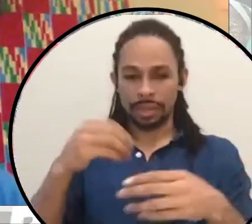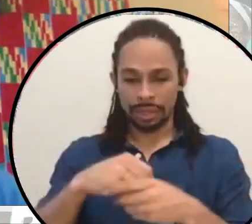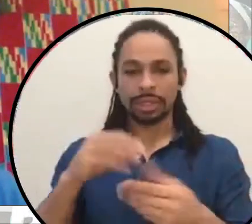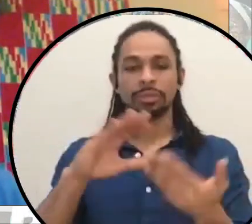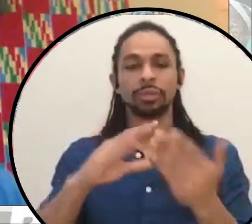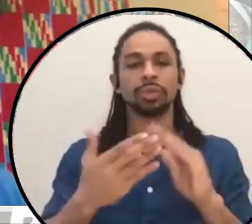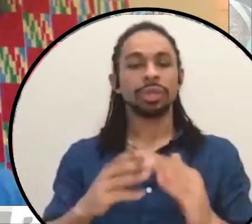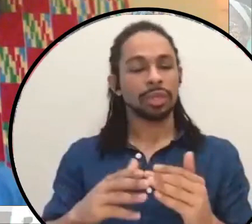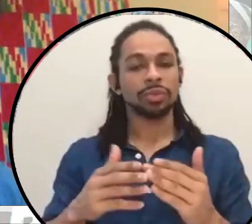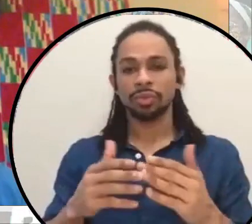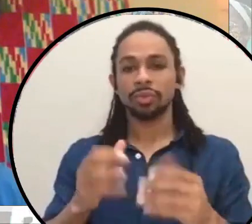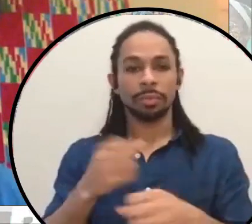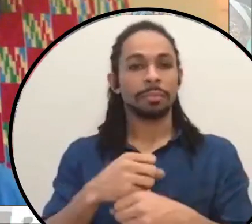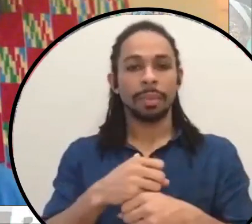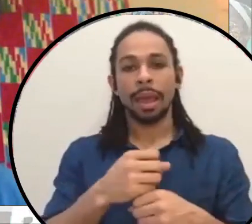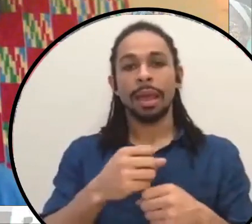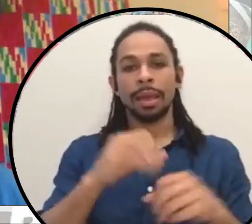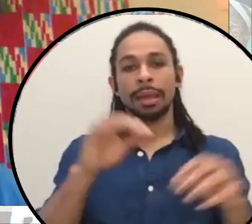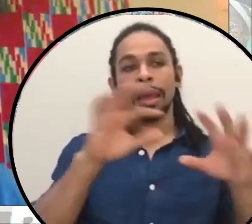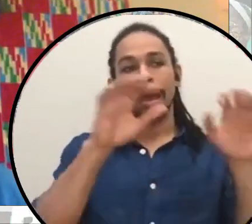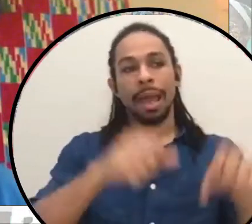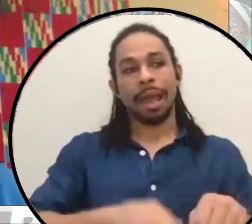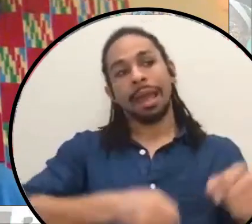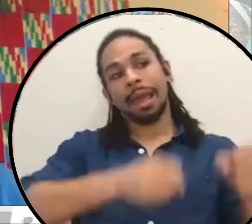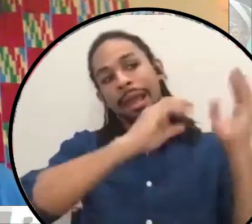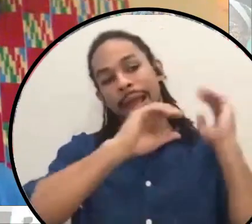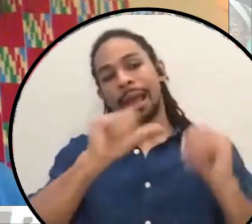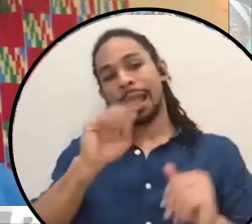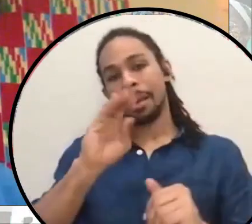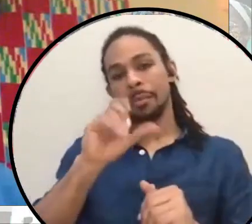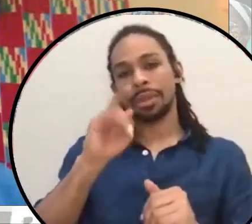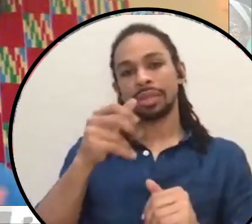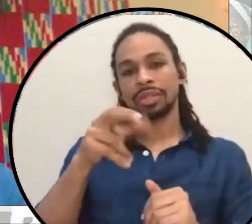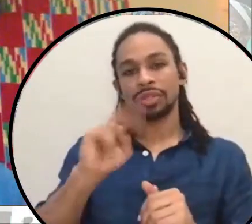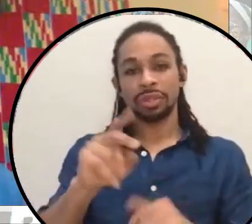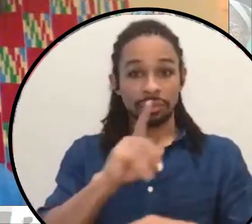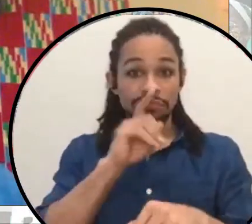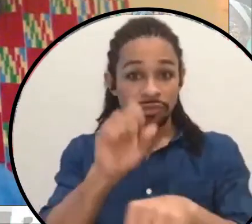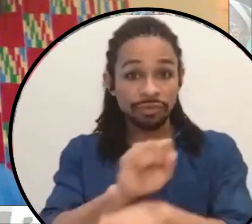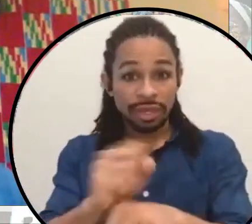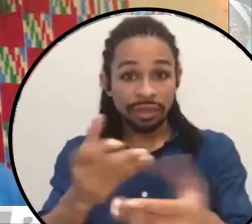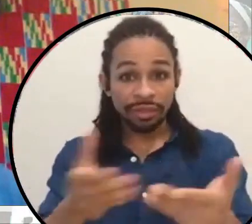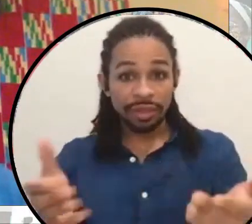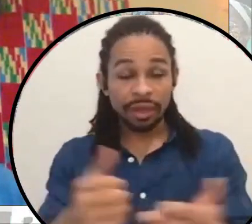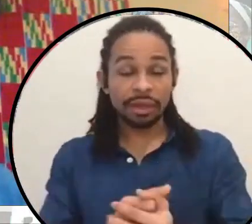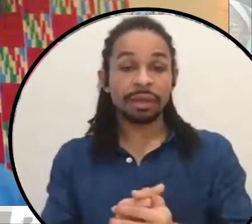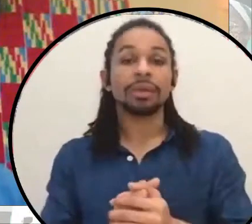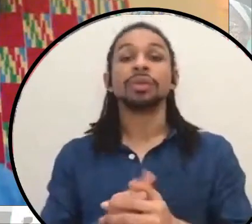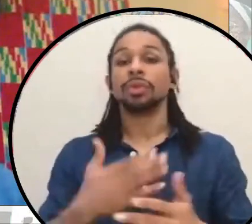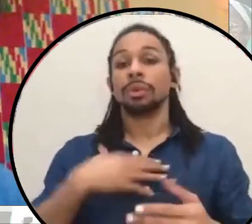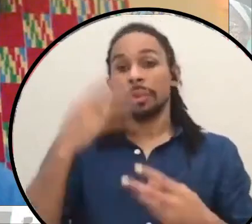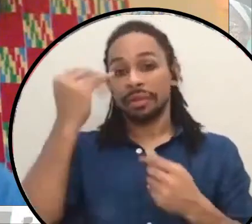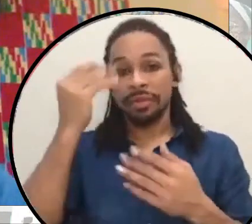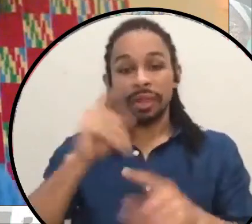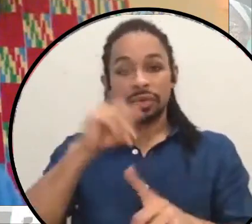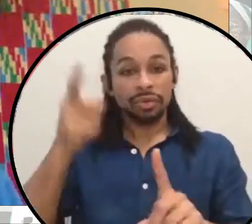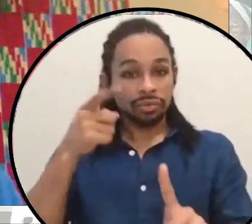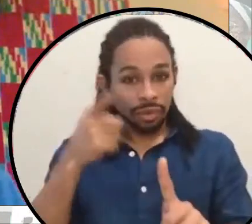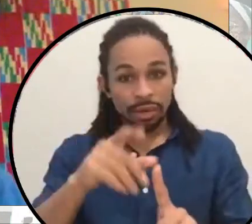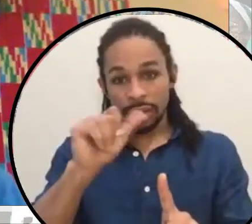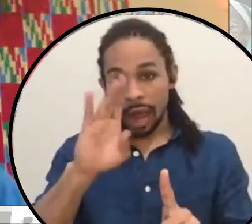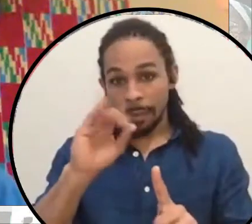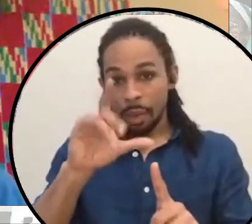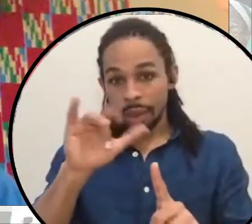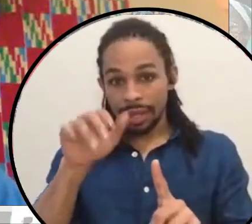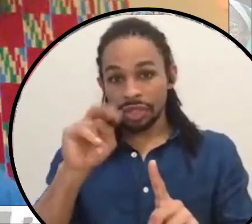abolition real. And so, a lot of thinking of my thinking around abolition, both on a